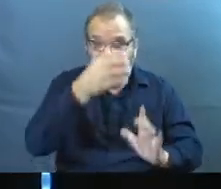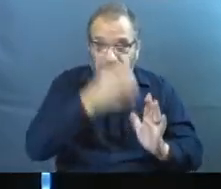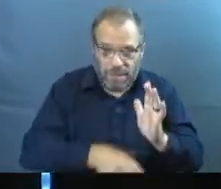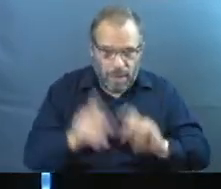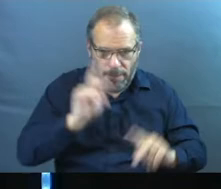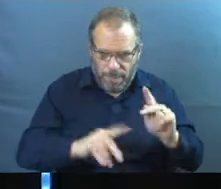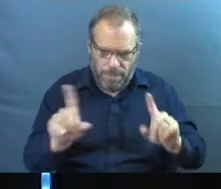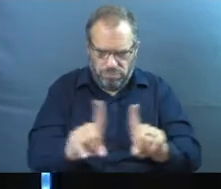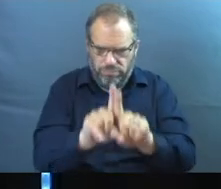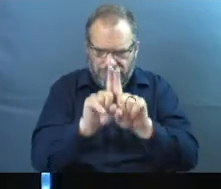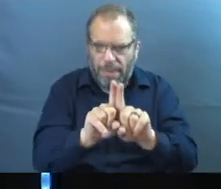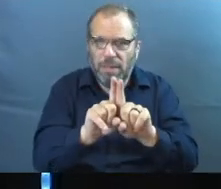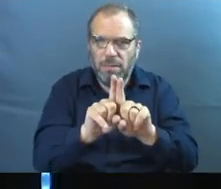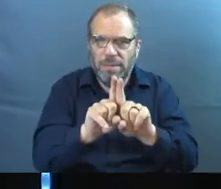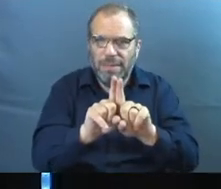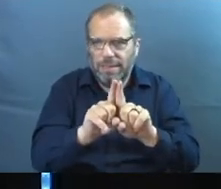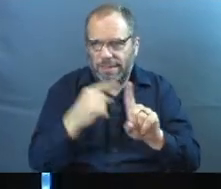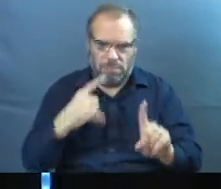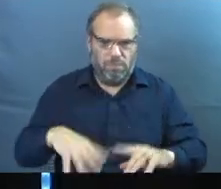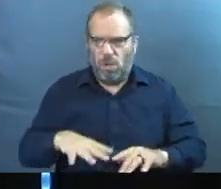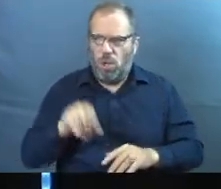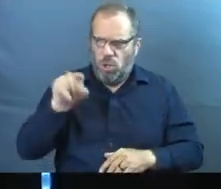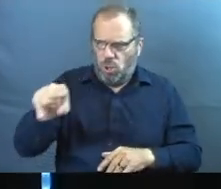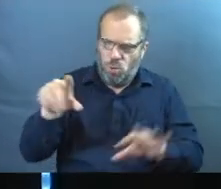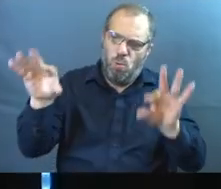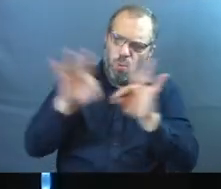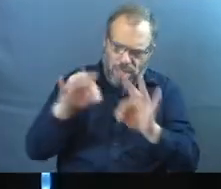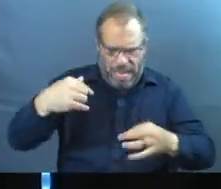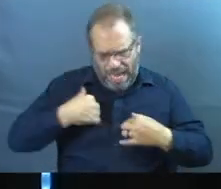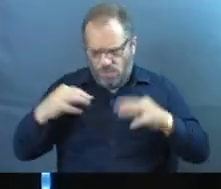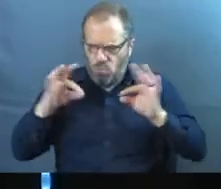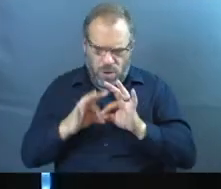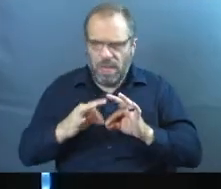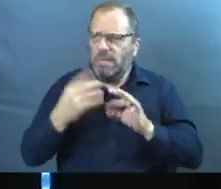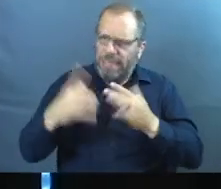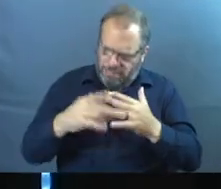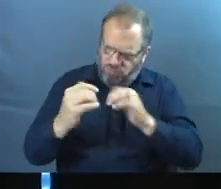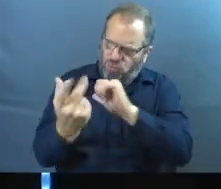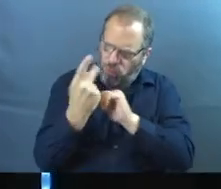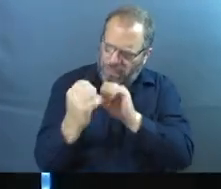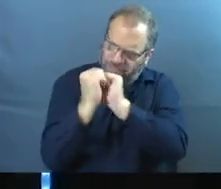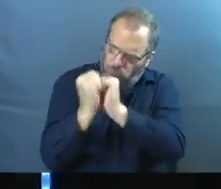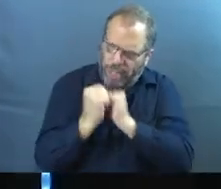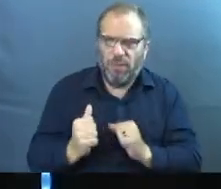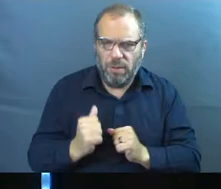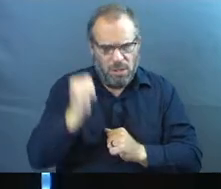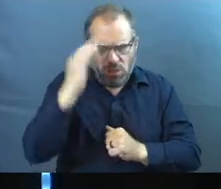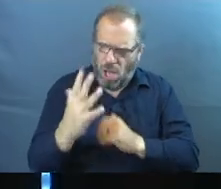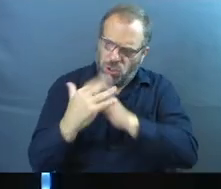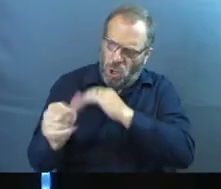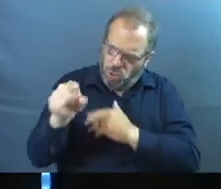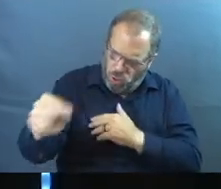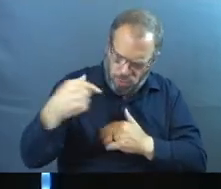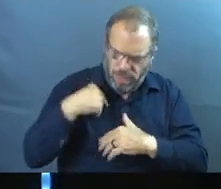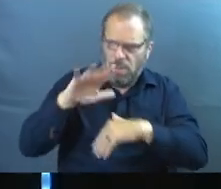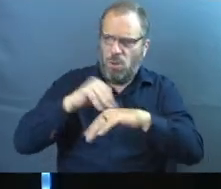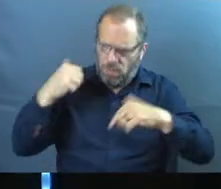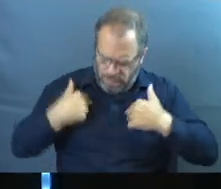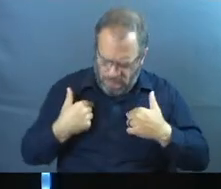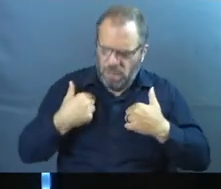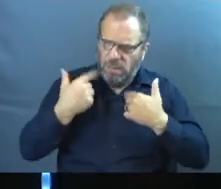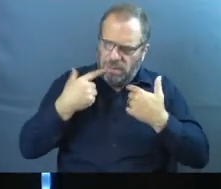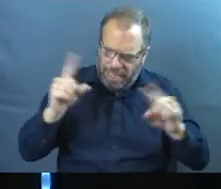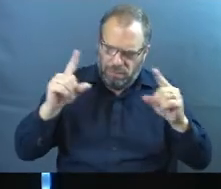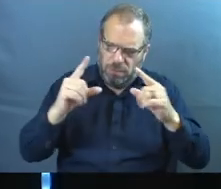is about people coming together, people in general and saying, you're worth it. I'm worth it. Let's do this together. God has called us. He's with us.